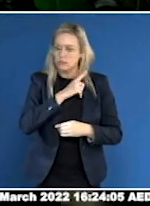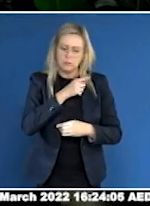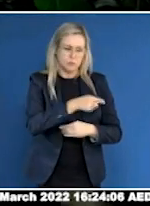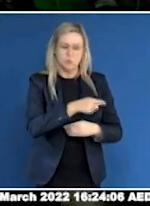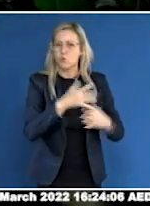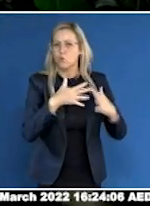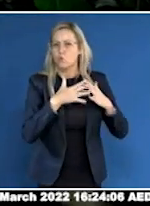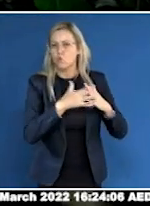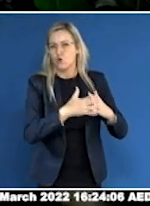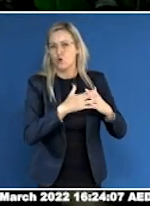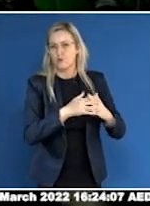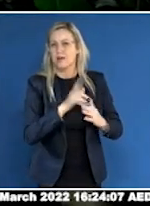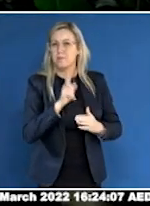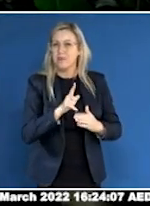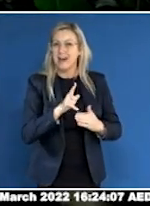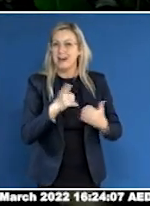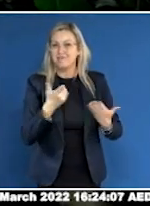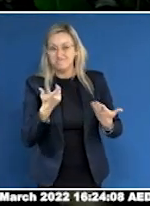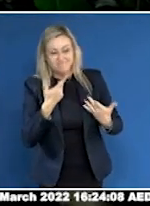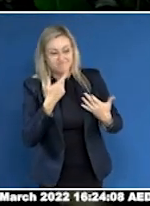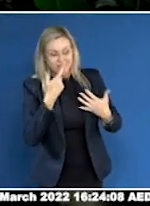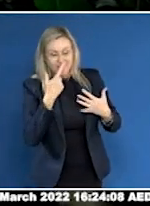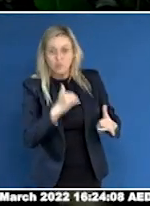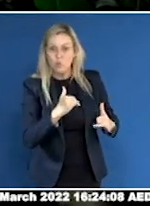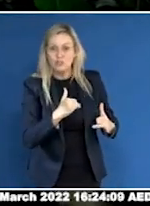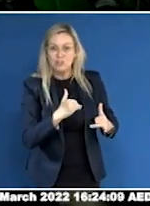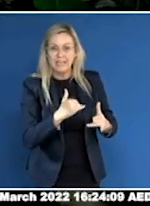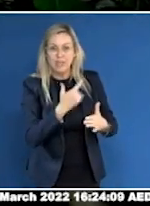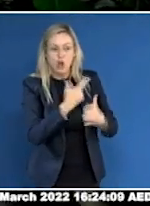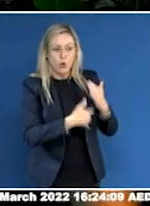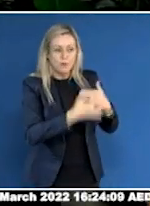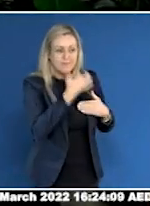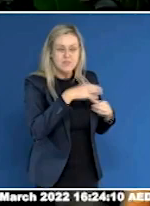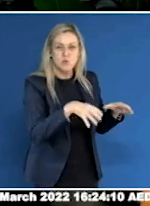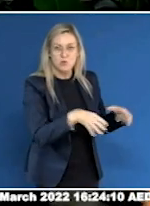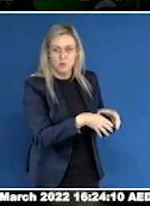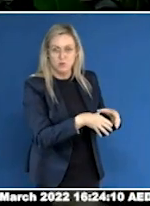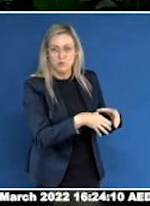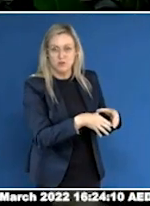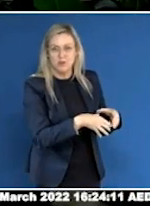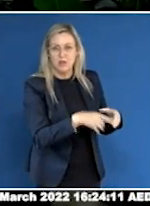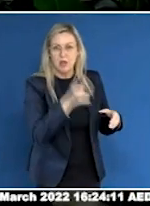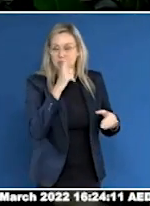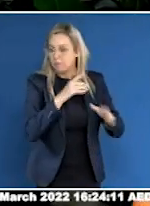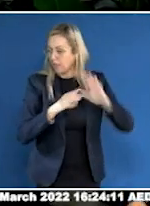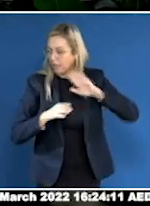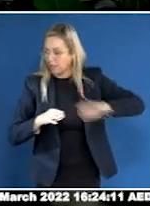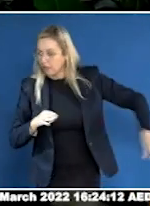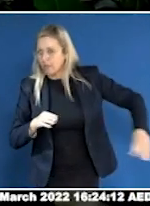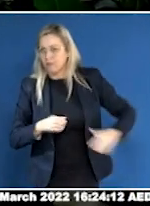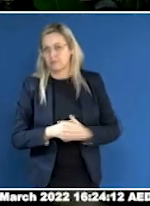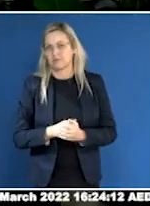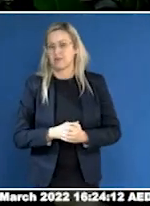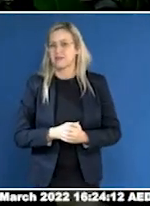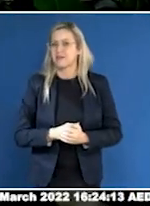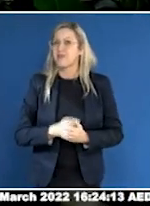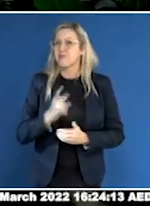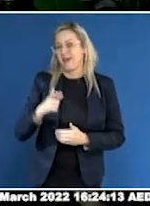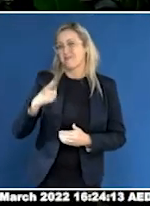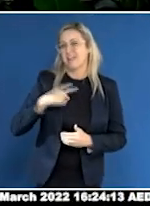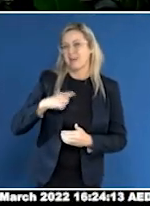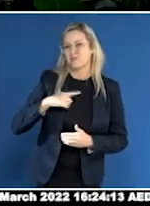our peers. So this is why Yellow Ladybugs is so important because when I first found out my daughter was